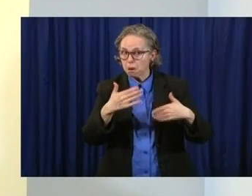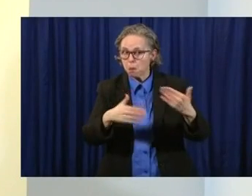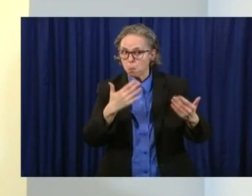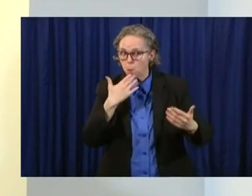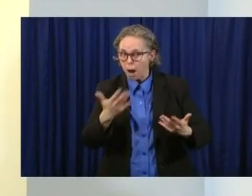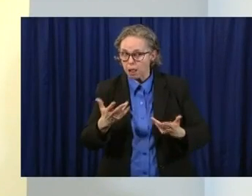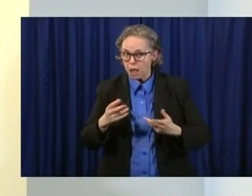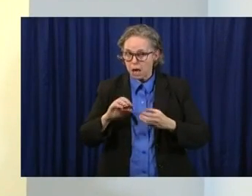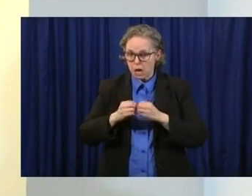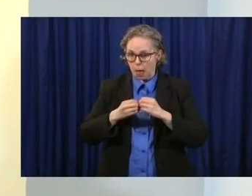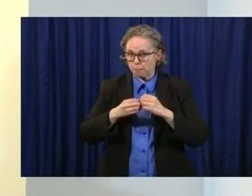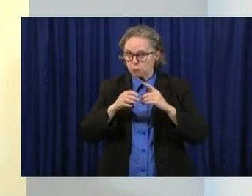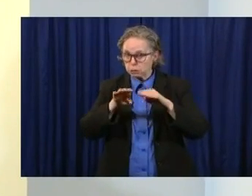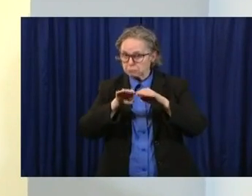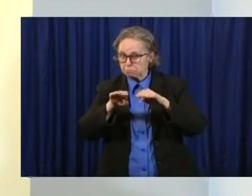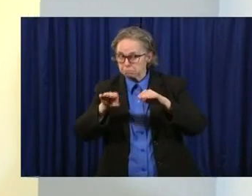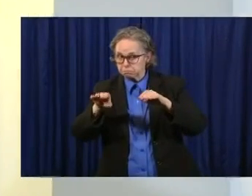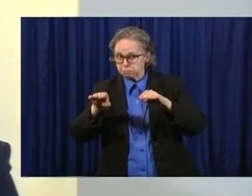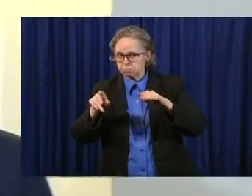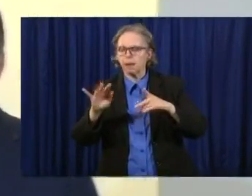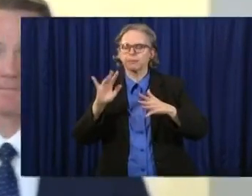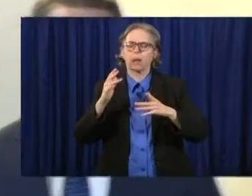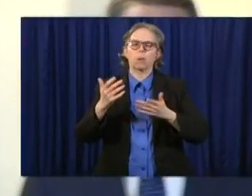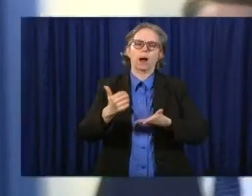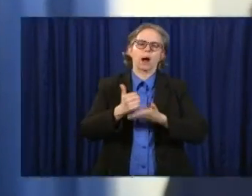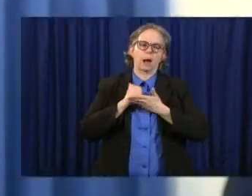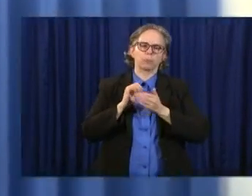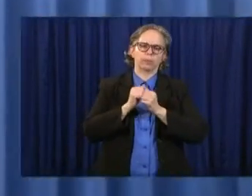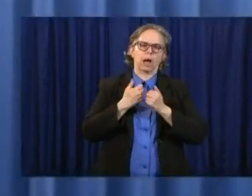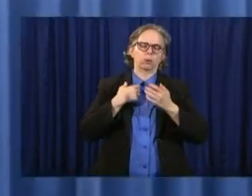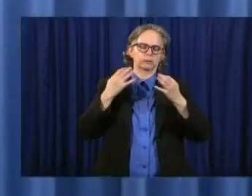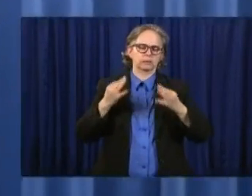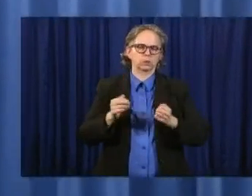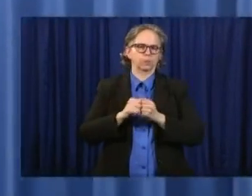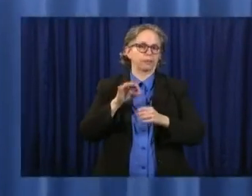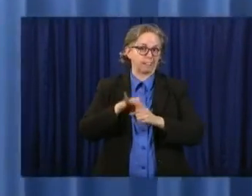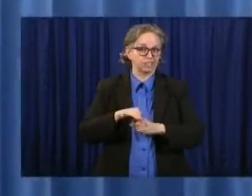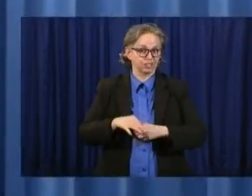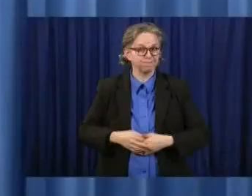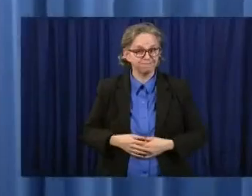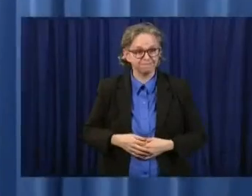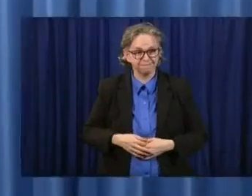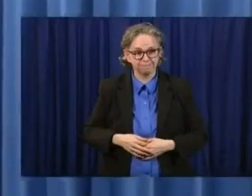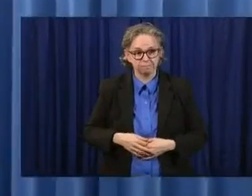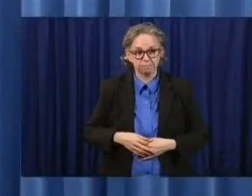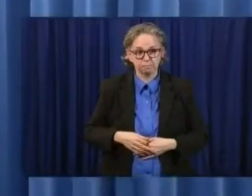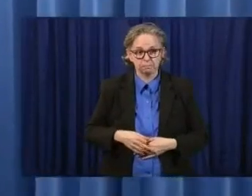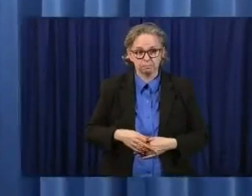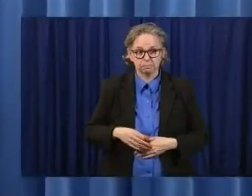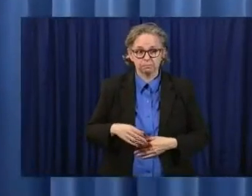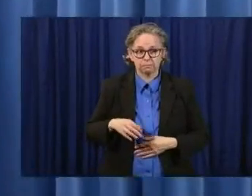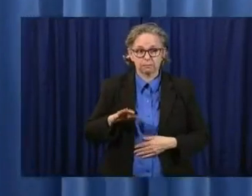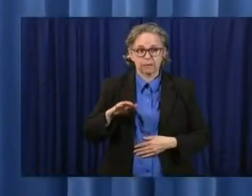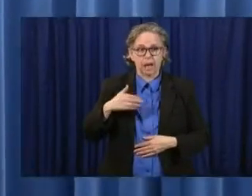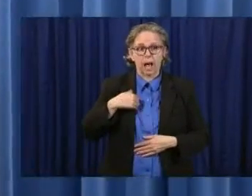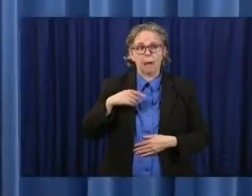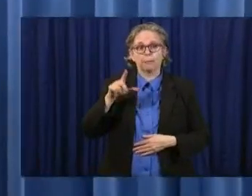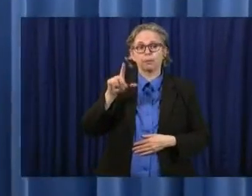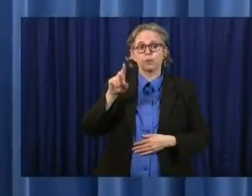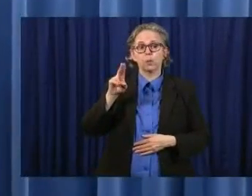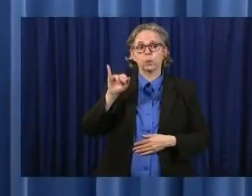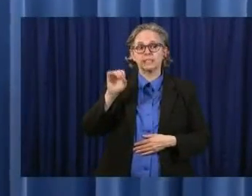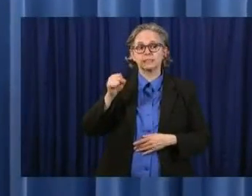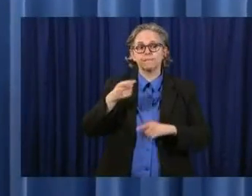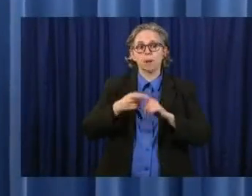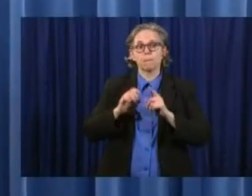of the decisions regarding the election. I didn't introduce myself. This was Luis Gale with Ohio Latino